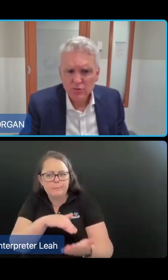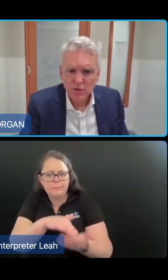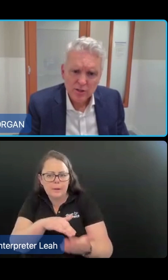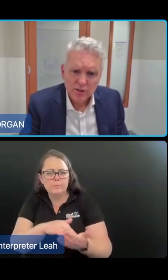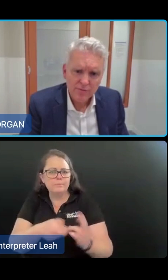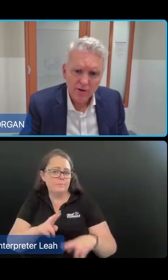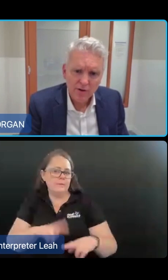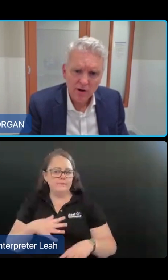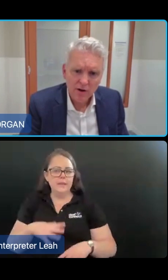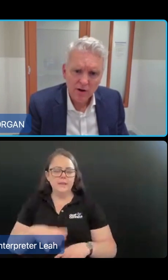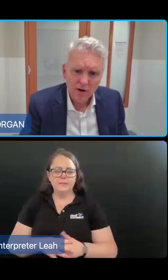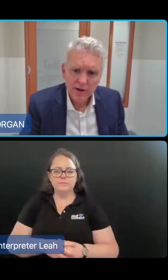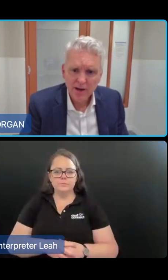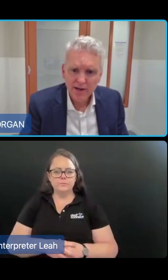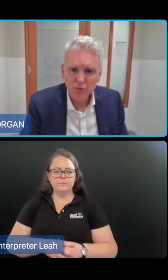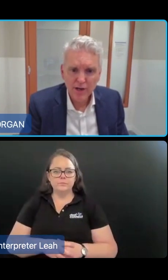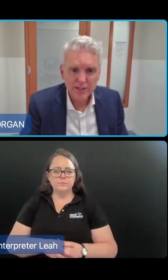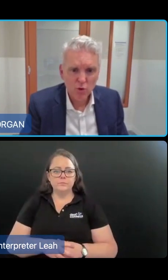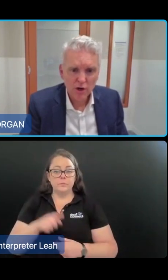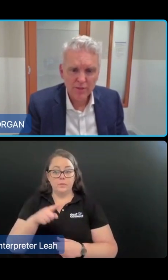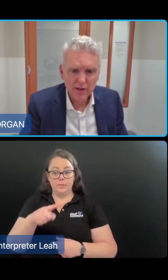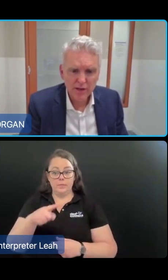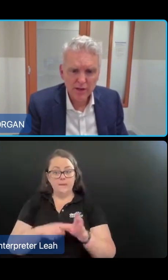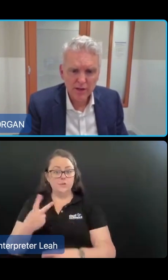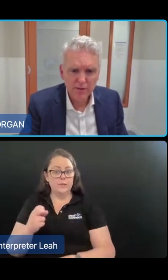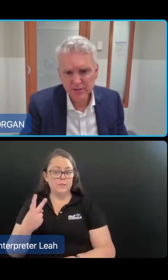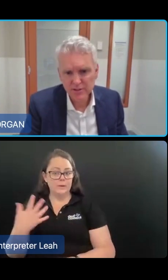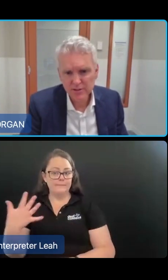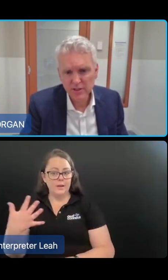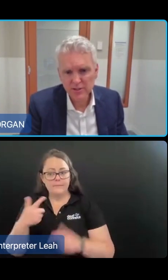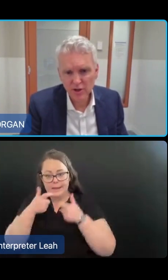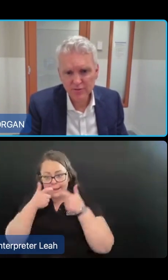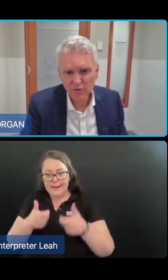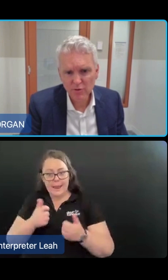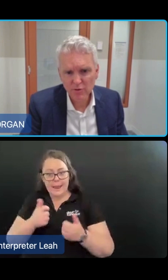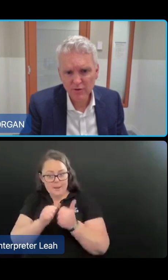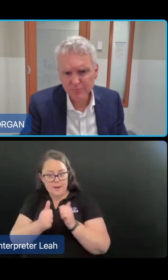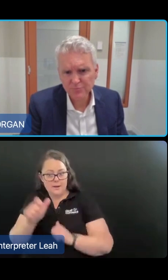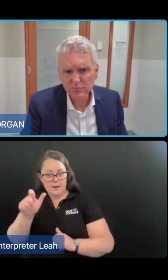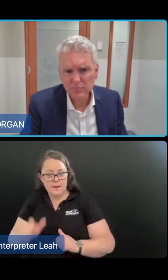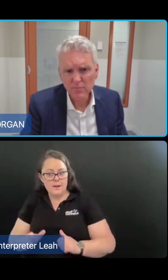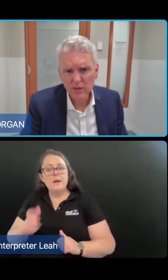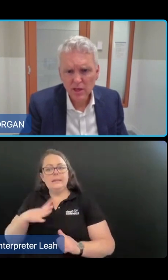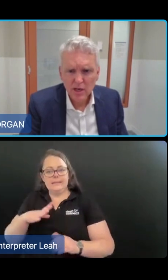In 2025, care partners will need to work within the older person's service provider.